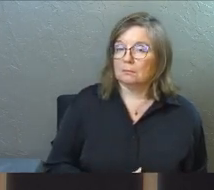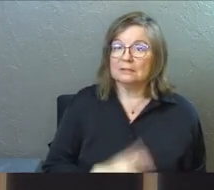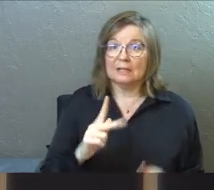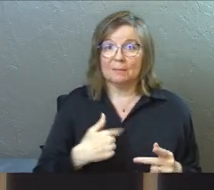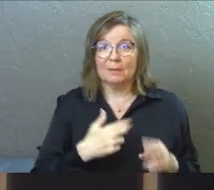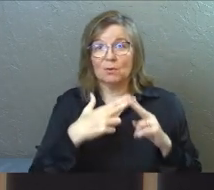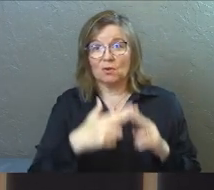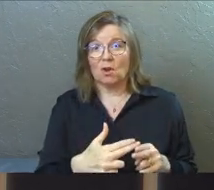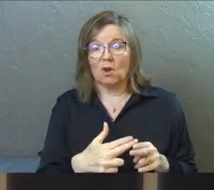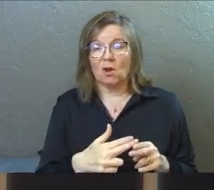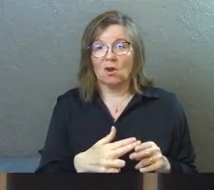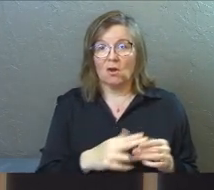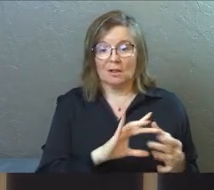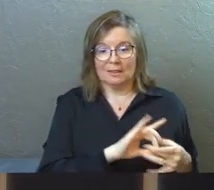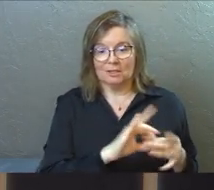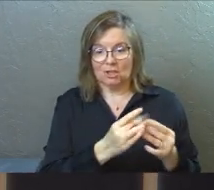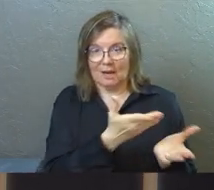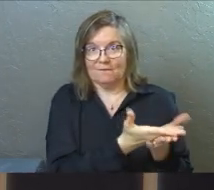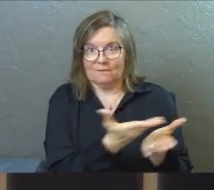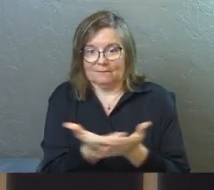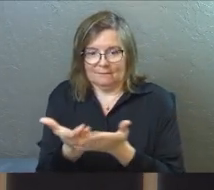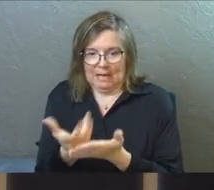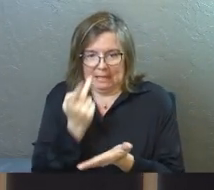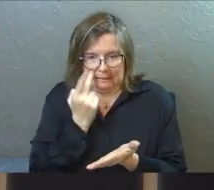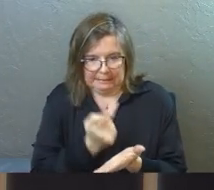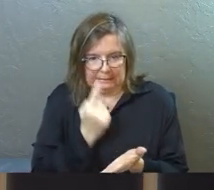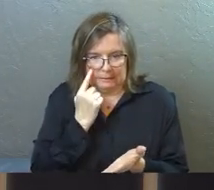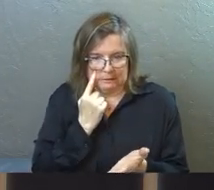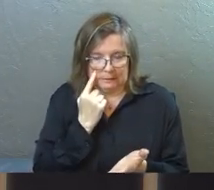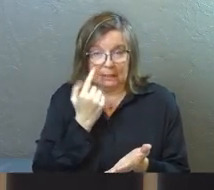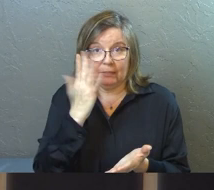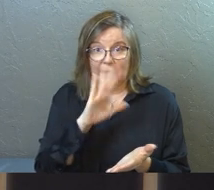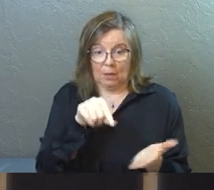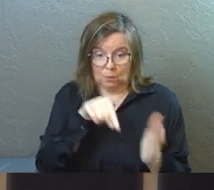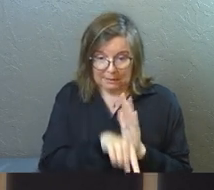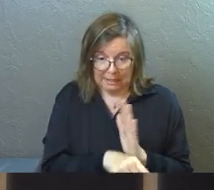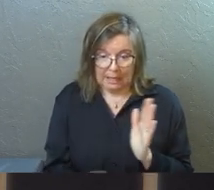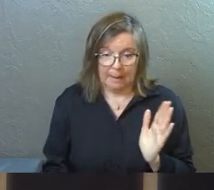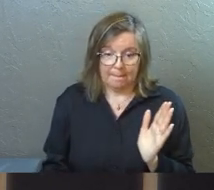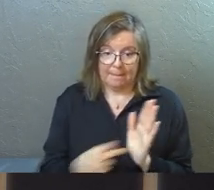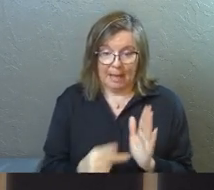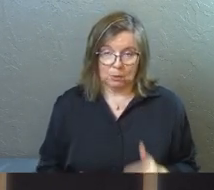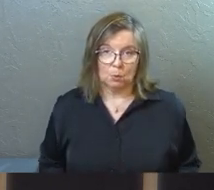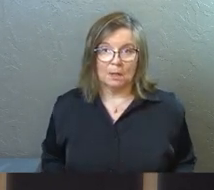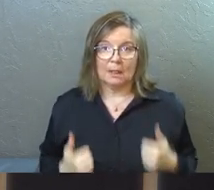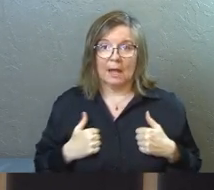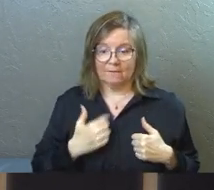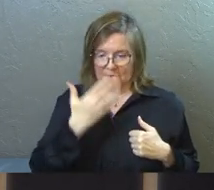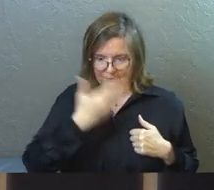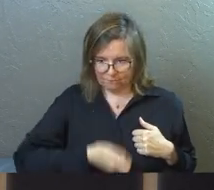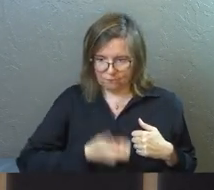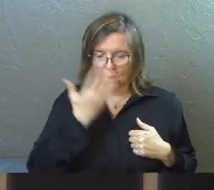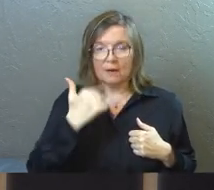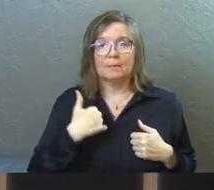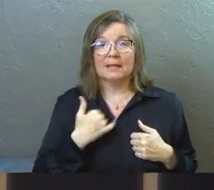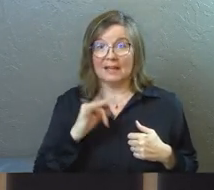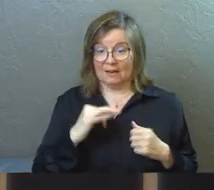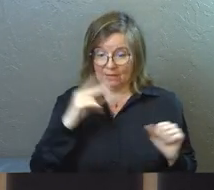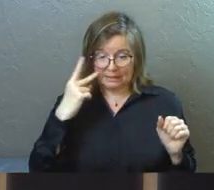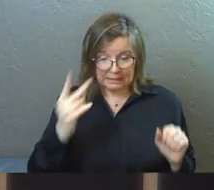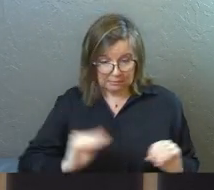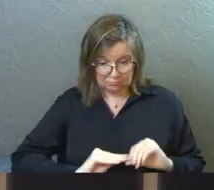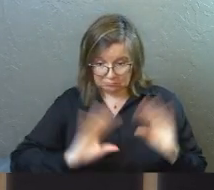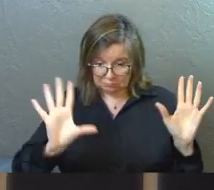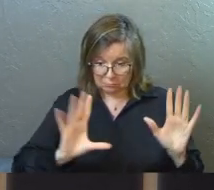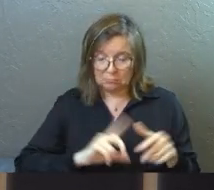people would call that a chain of evidence. I want to see the guy that was killed come back to life in front of me. And if I can